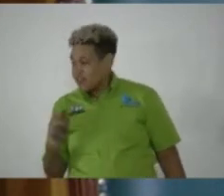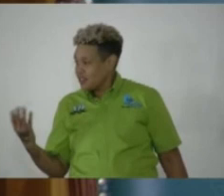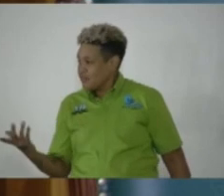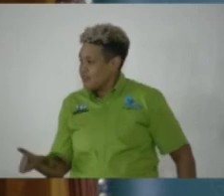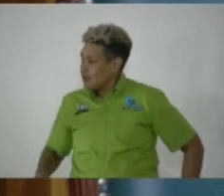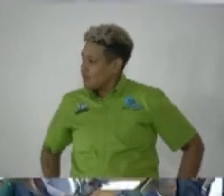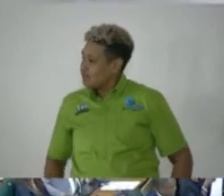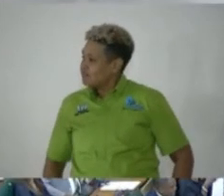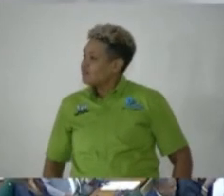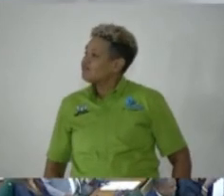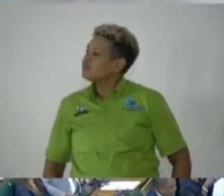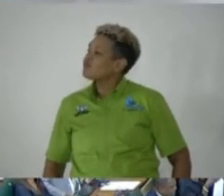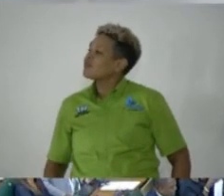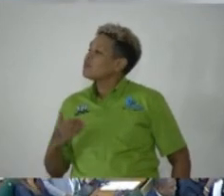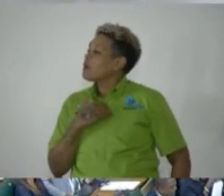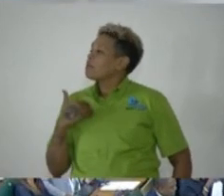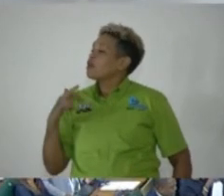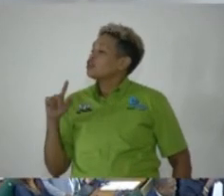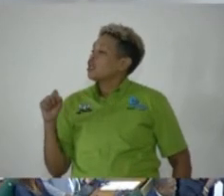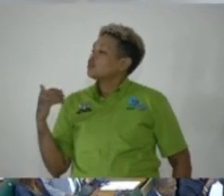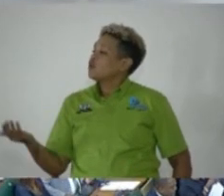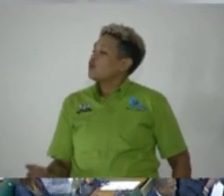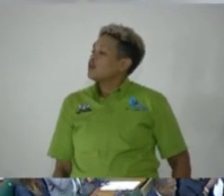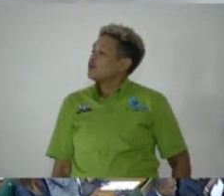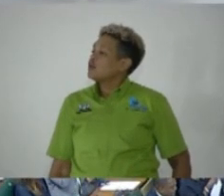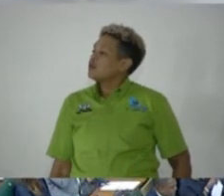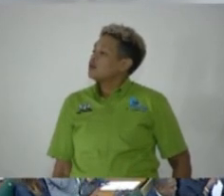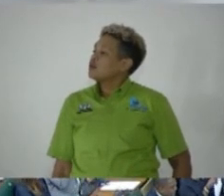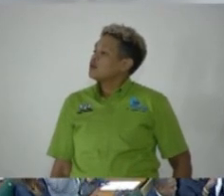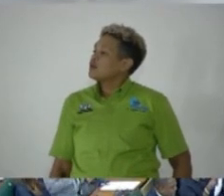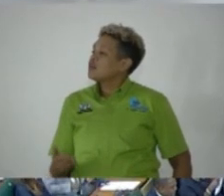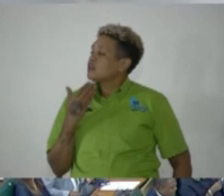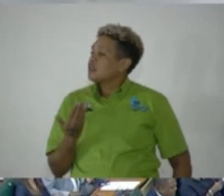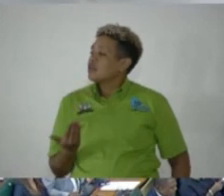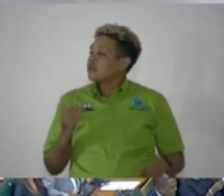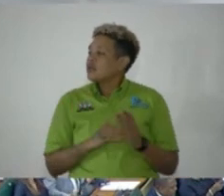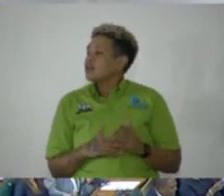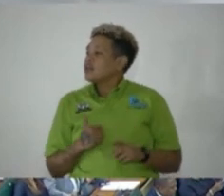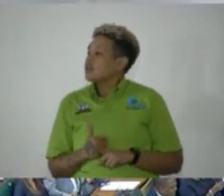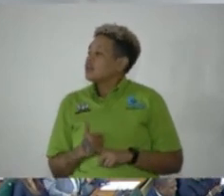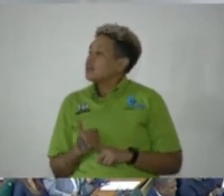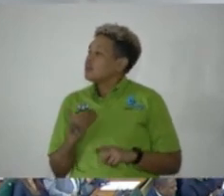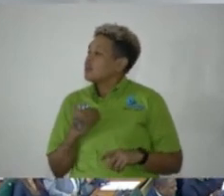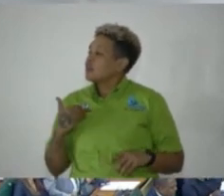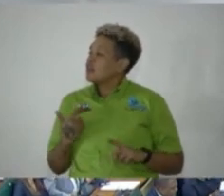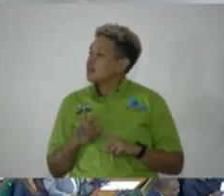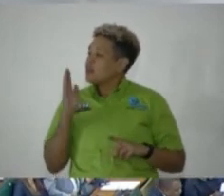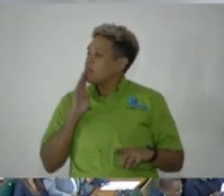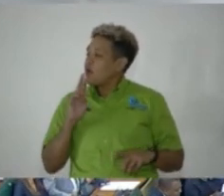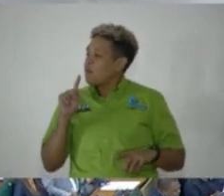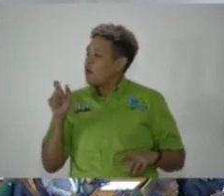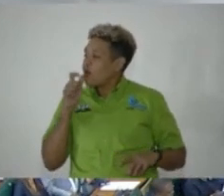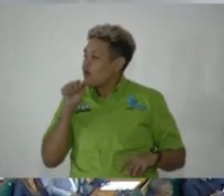Go, member Charles, member from St. Thomas. Thank you again, the member Brouwer and Burke,